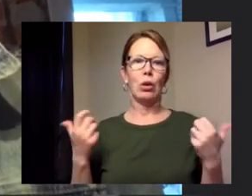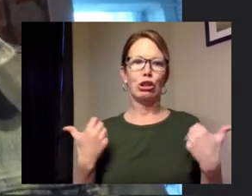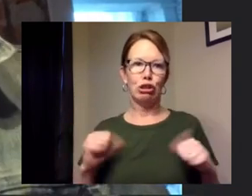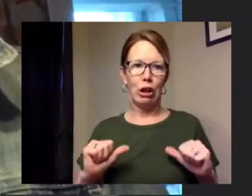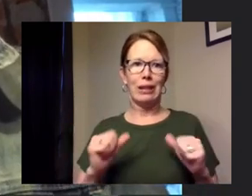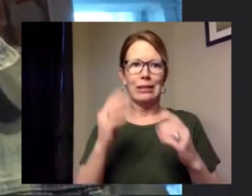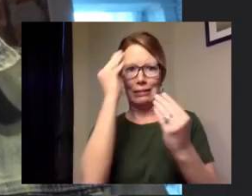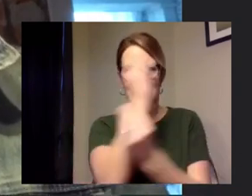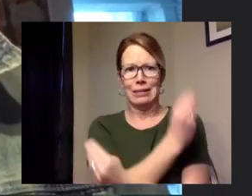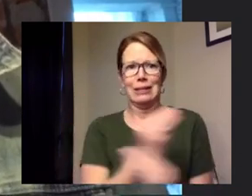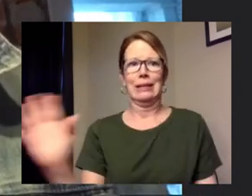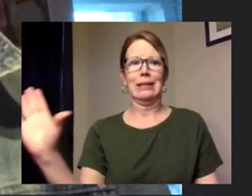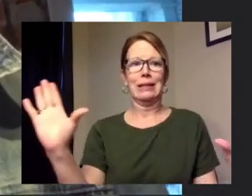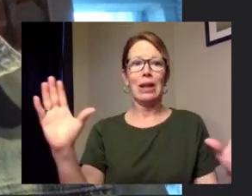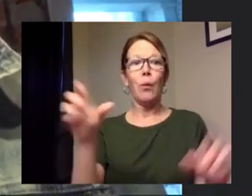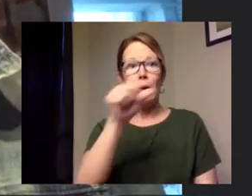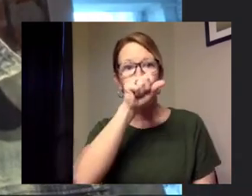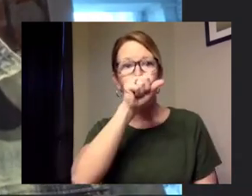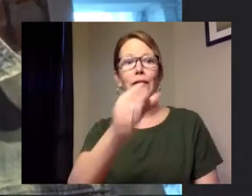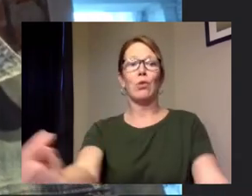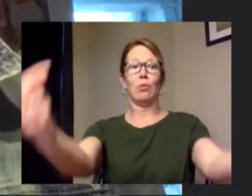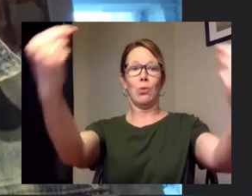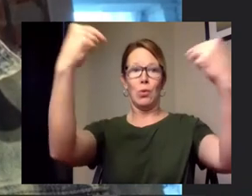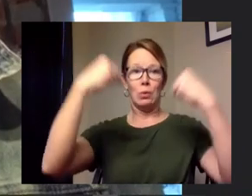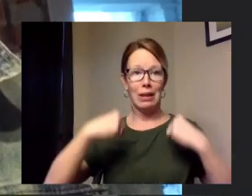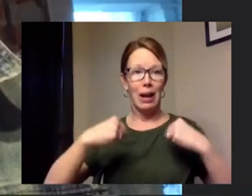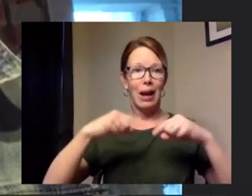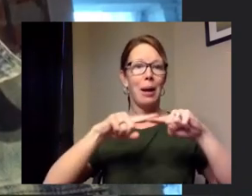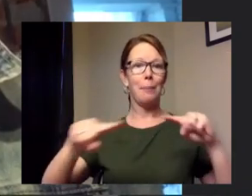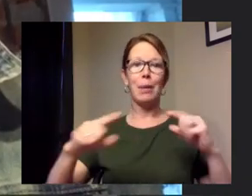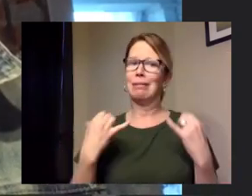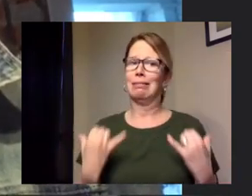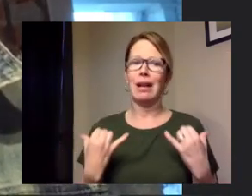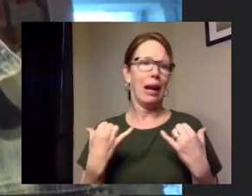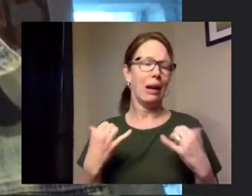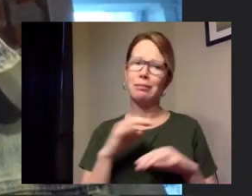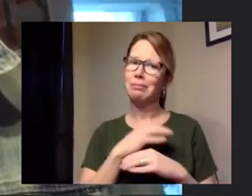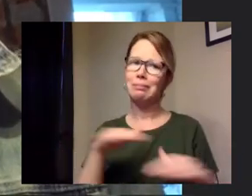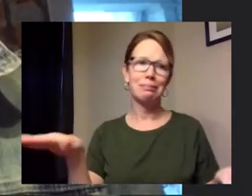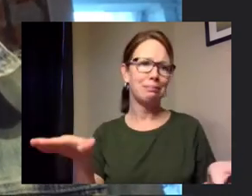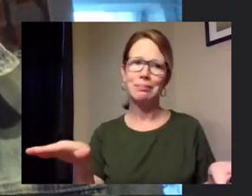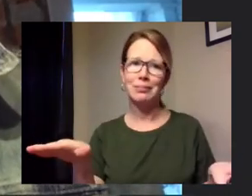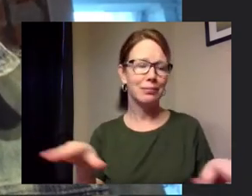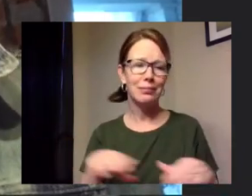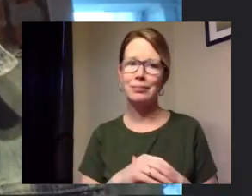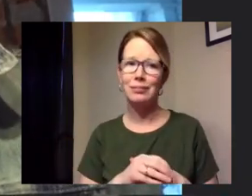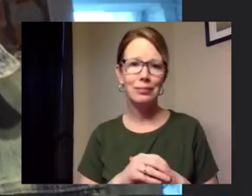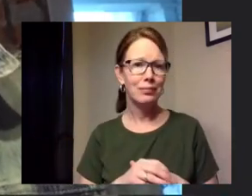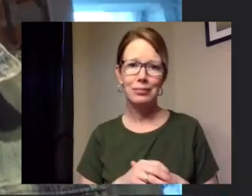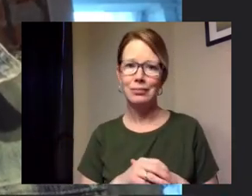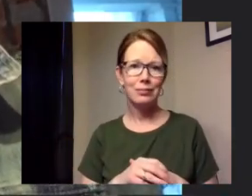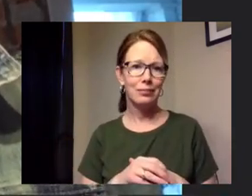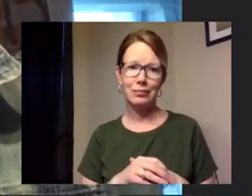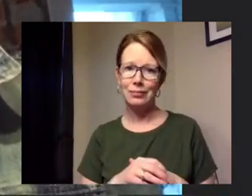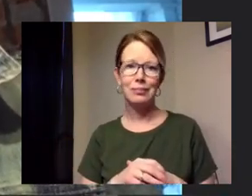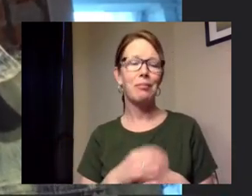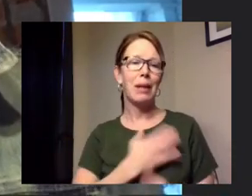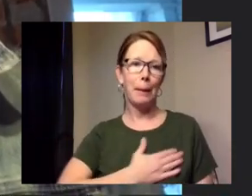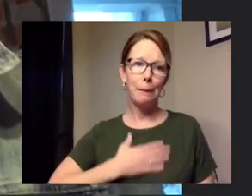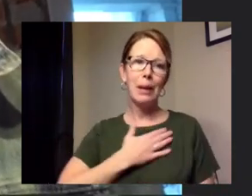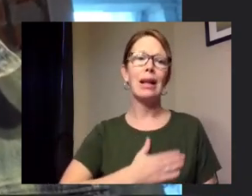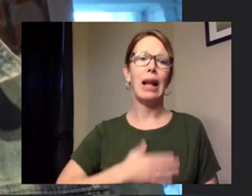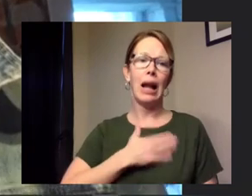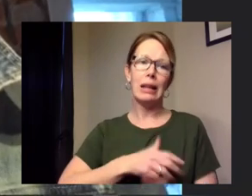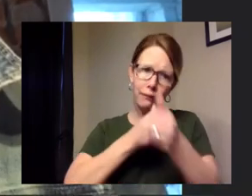that um we'd love you to come to yellow springs but please don't right now so the the message is honor the stay at home order